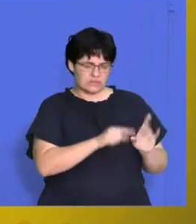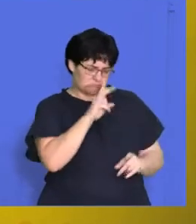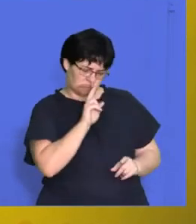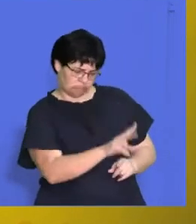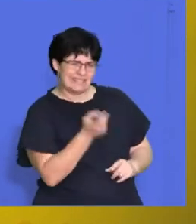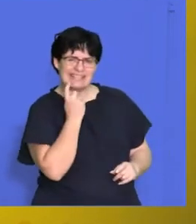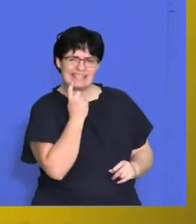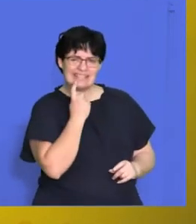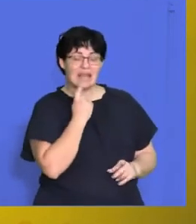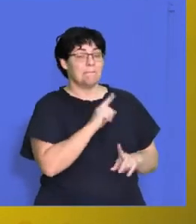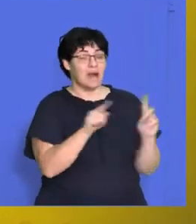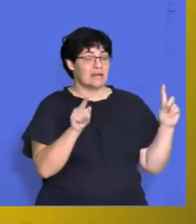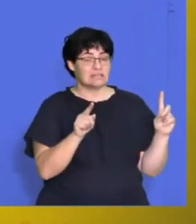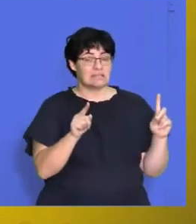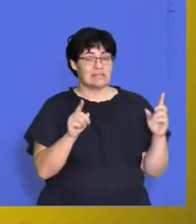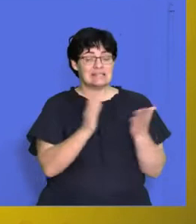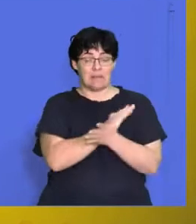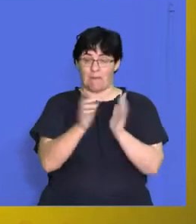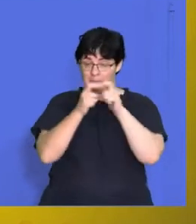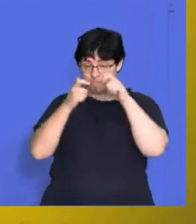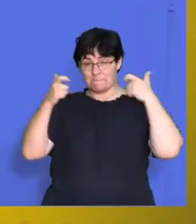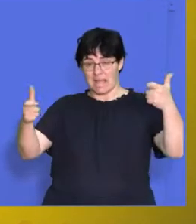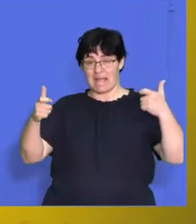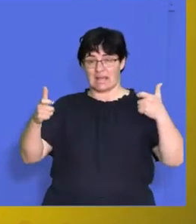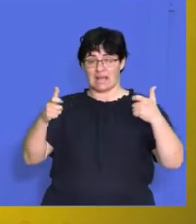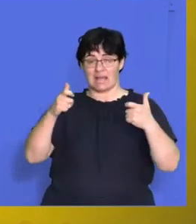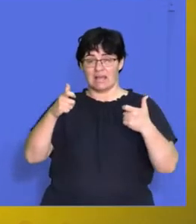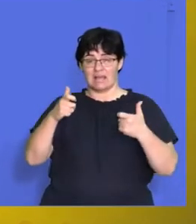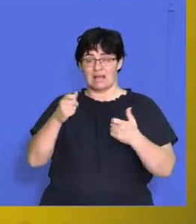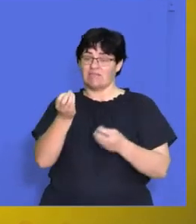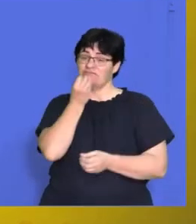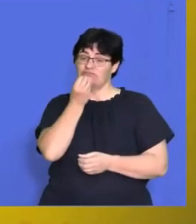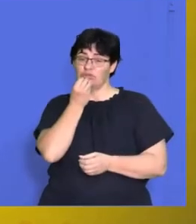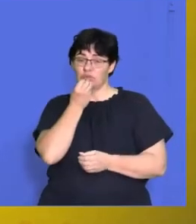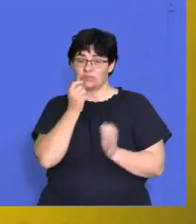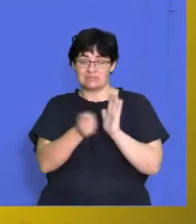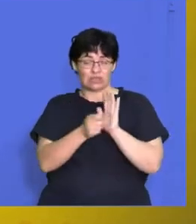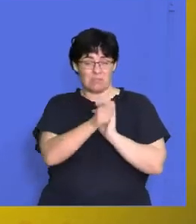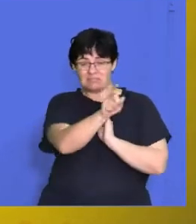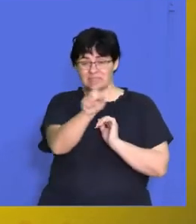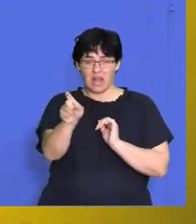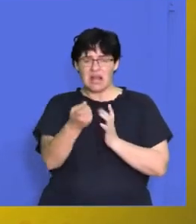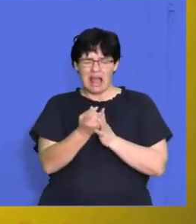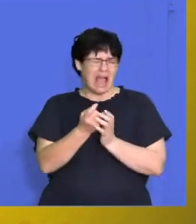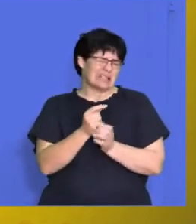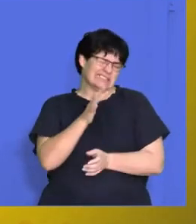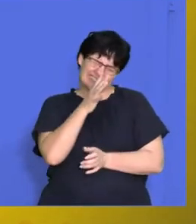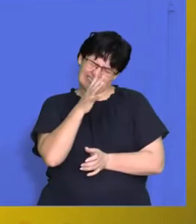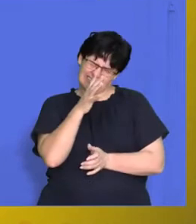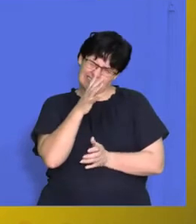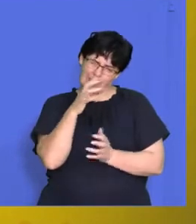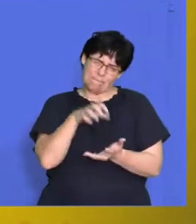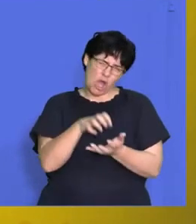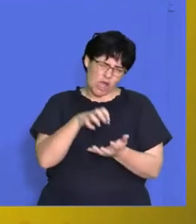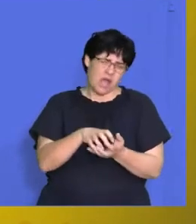however if you look at some of our big burger fast food chains they're producing millions of burgers every